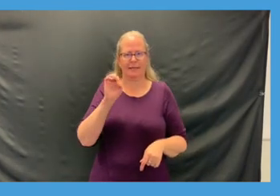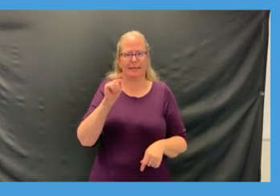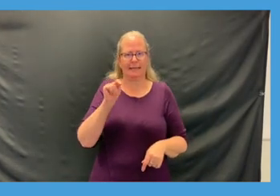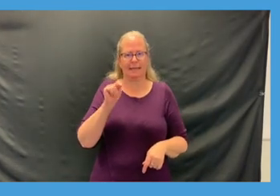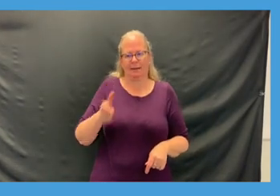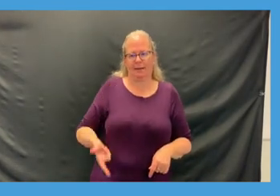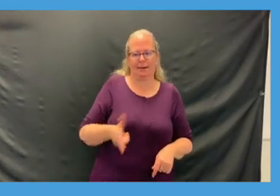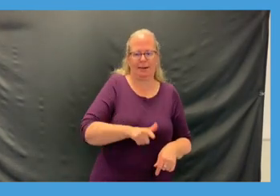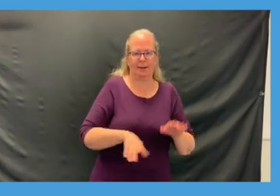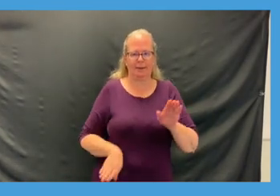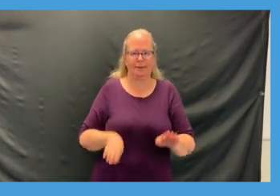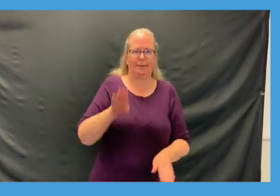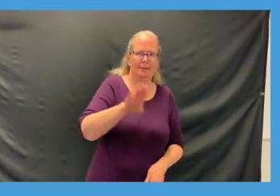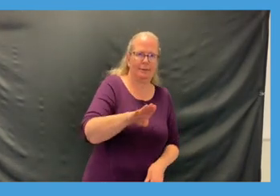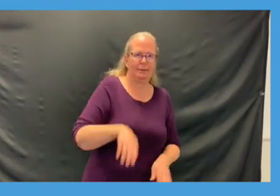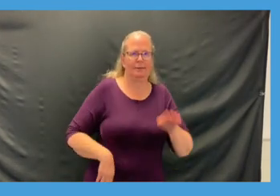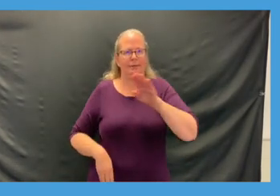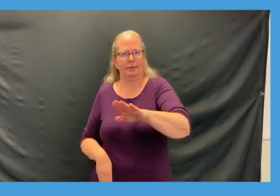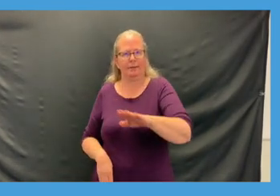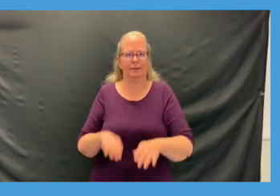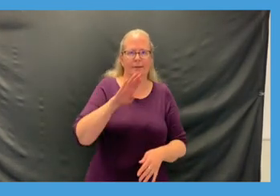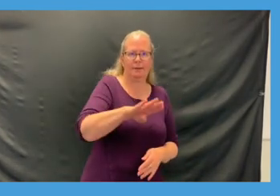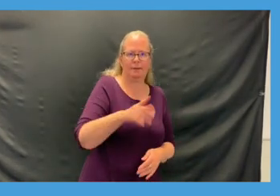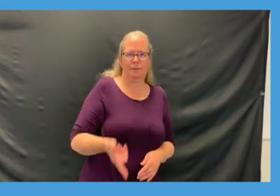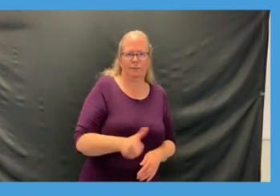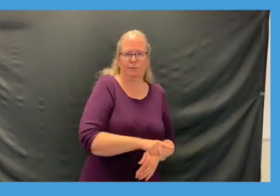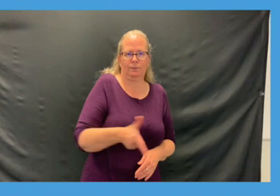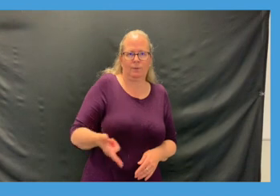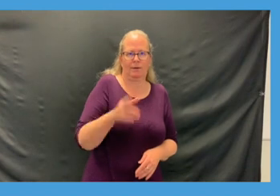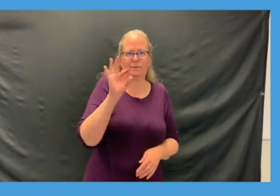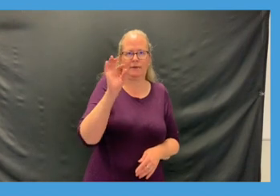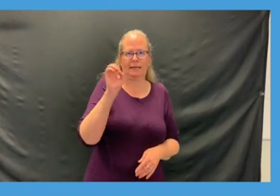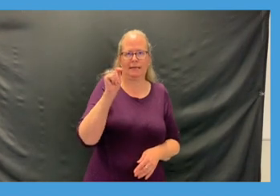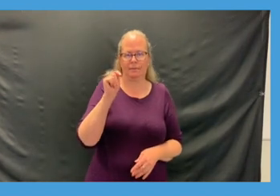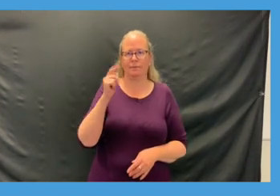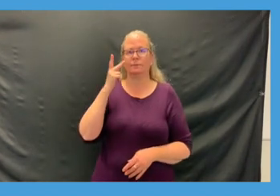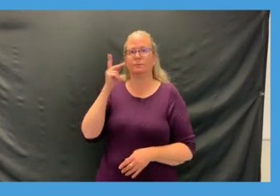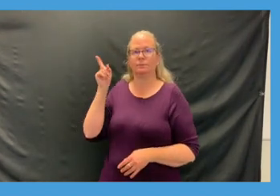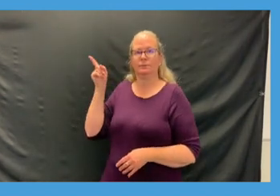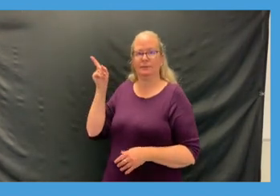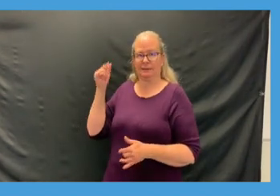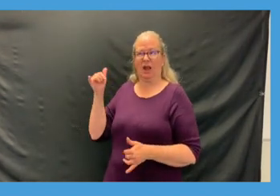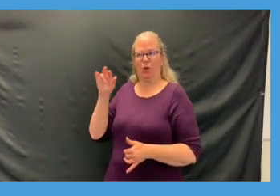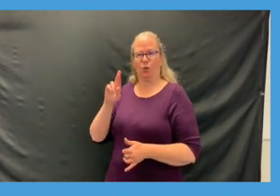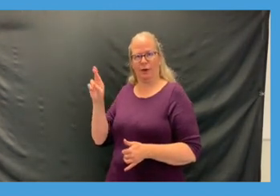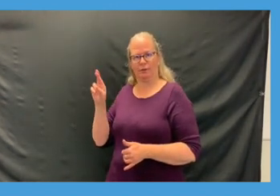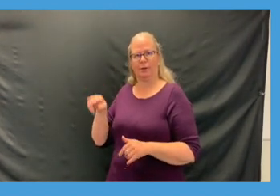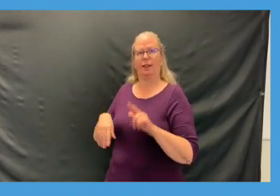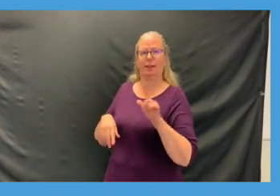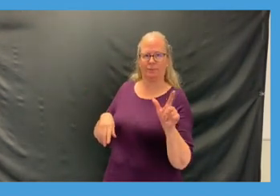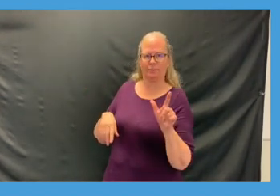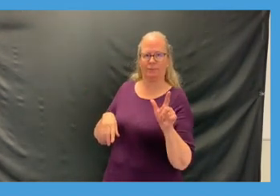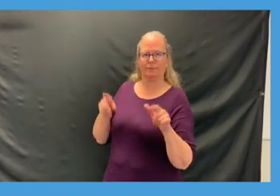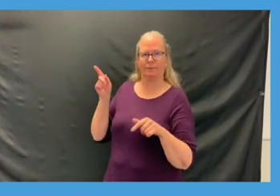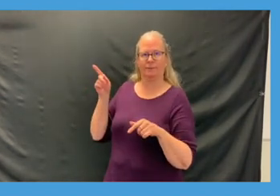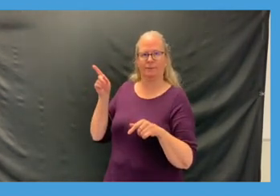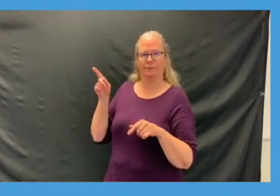pass whoop or if you don't kick it hard enough like I just did you can just dribble it too so pass stop